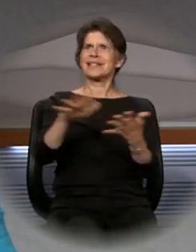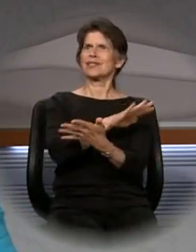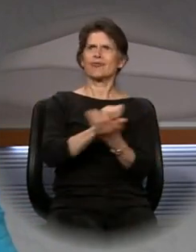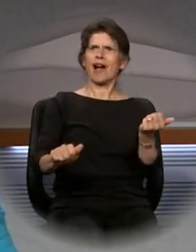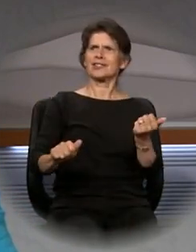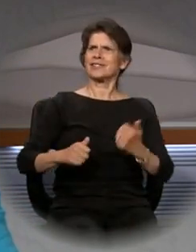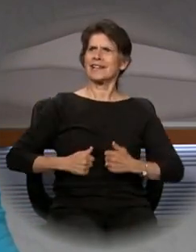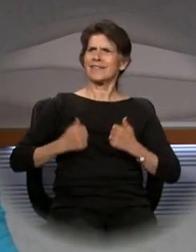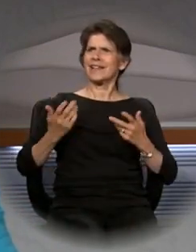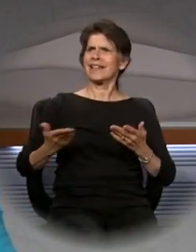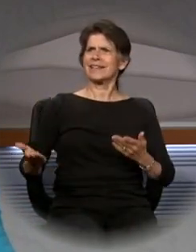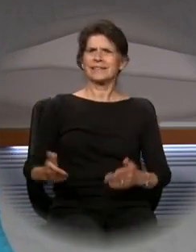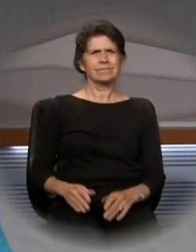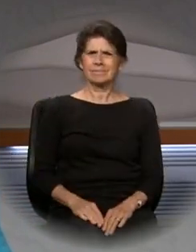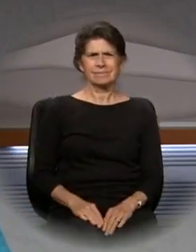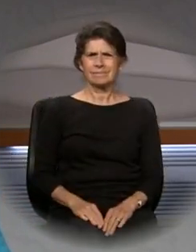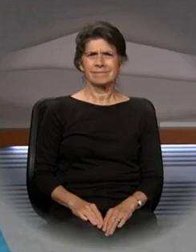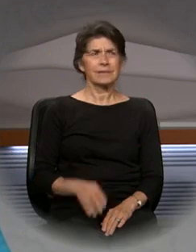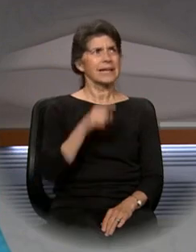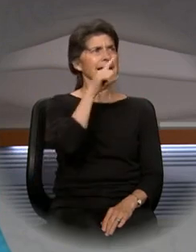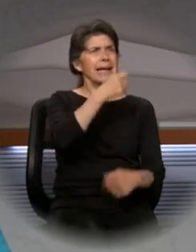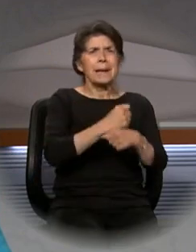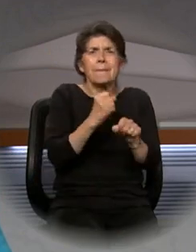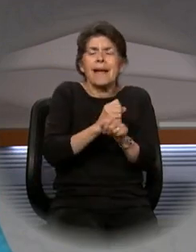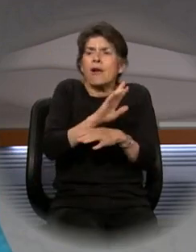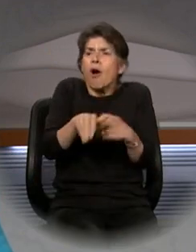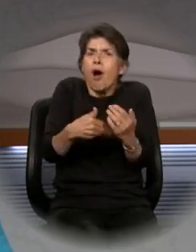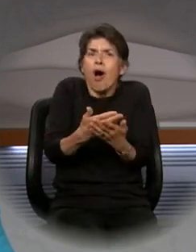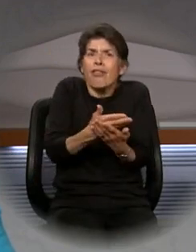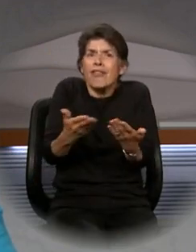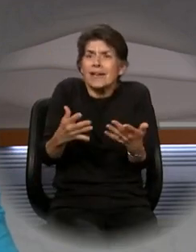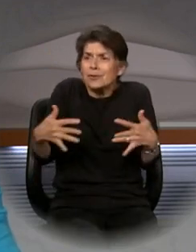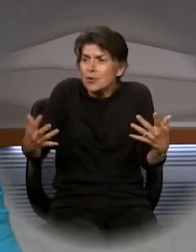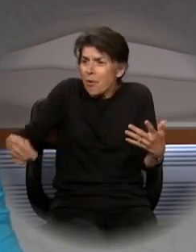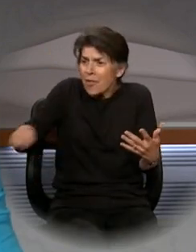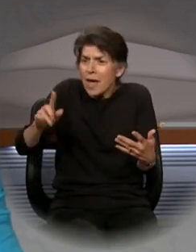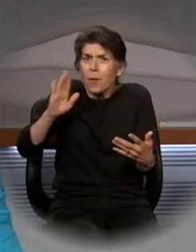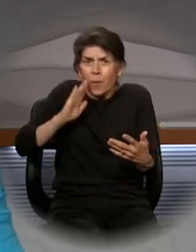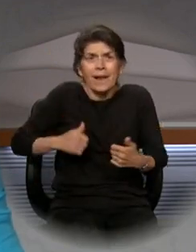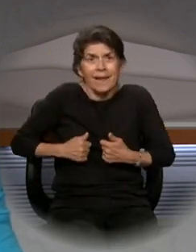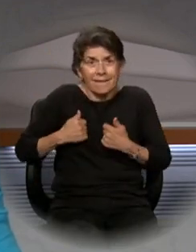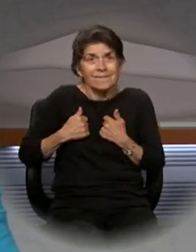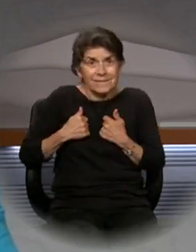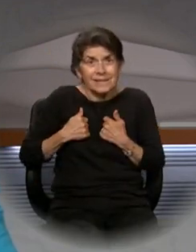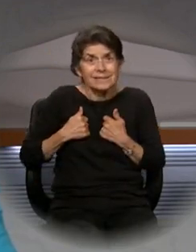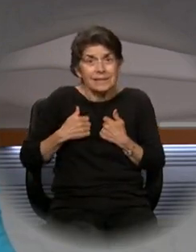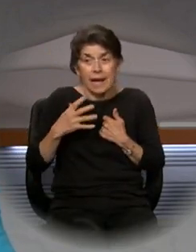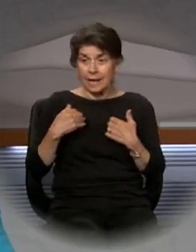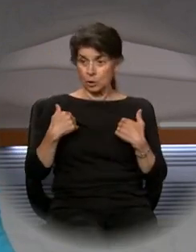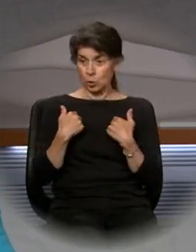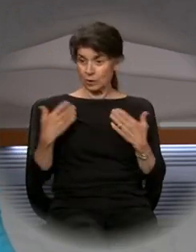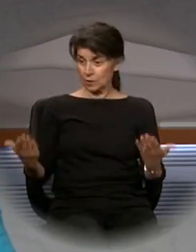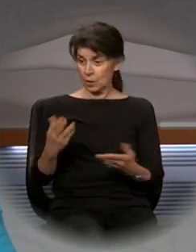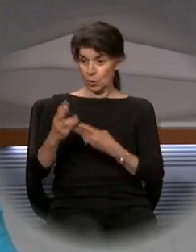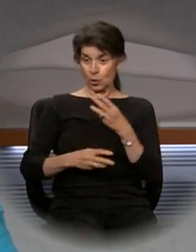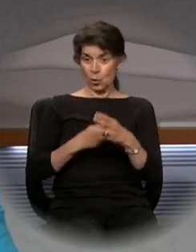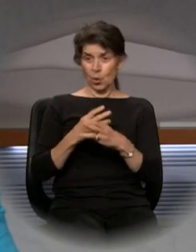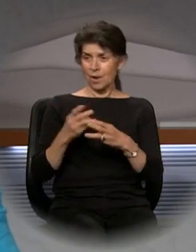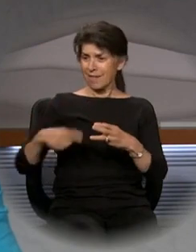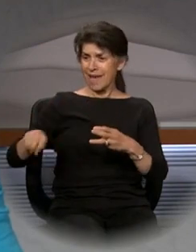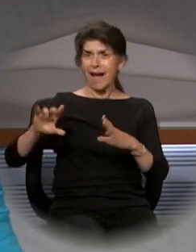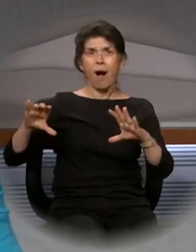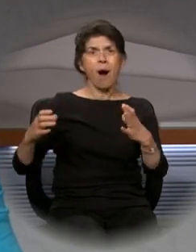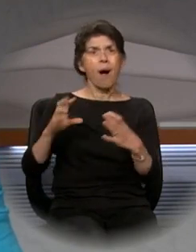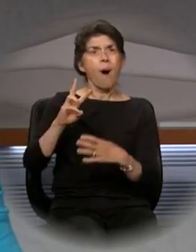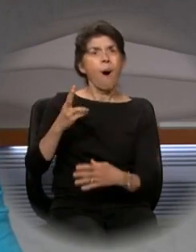of the living, for he fashioned all things that they might have being, and the creatures of the world are wholesome,